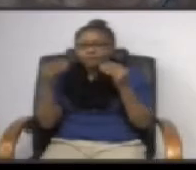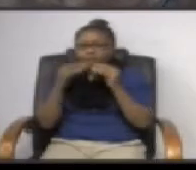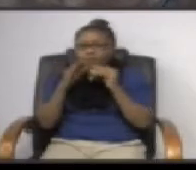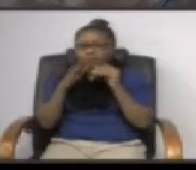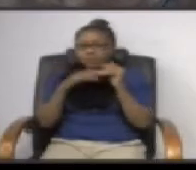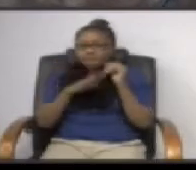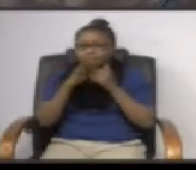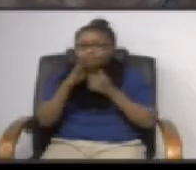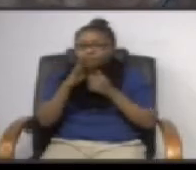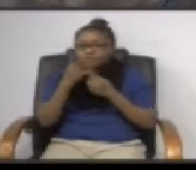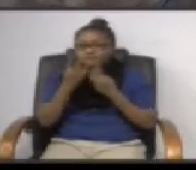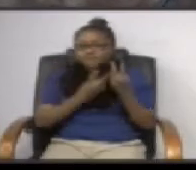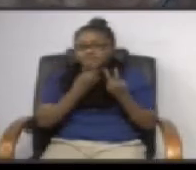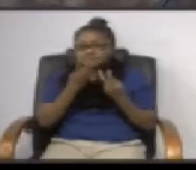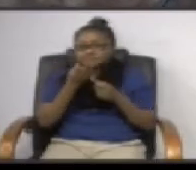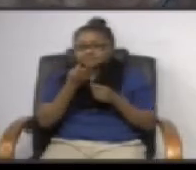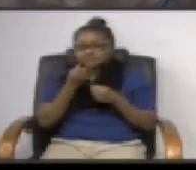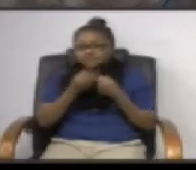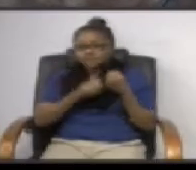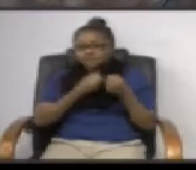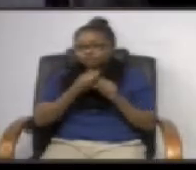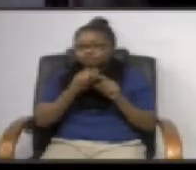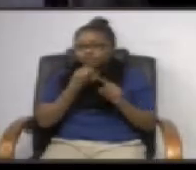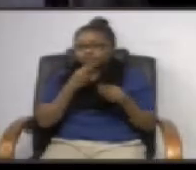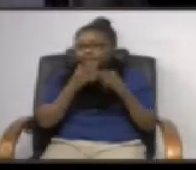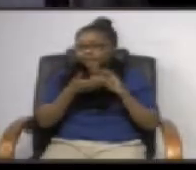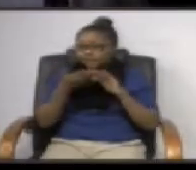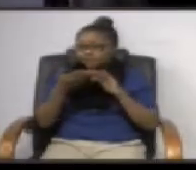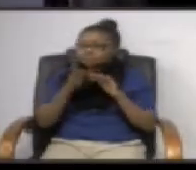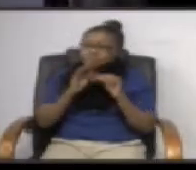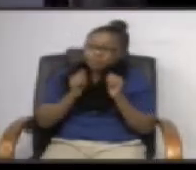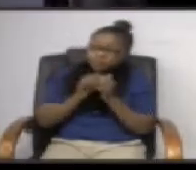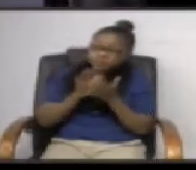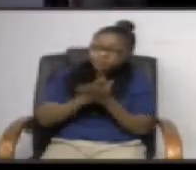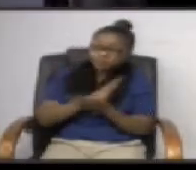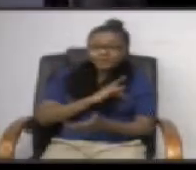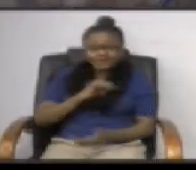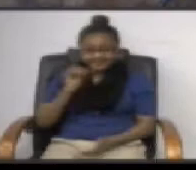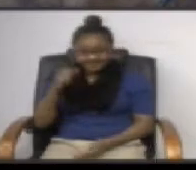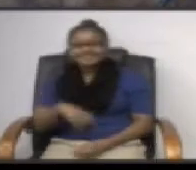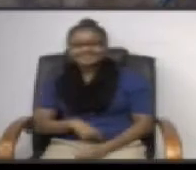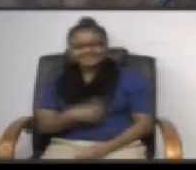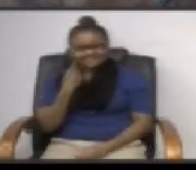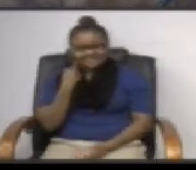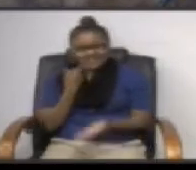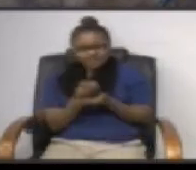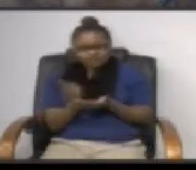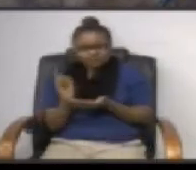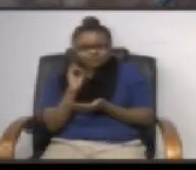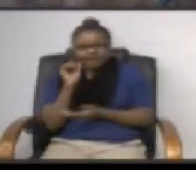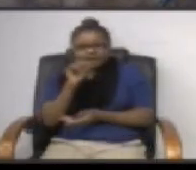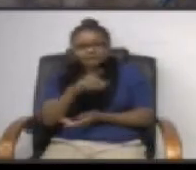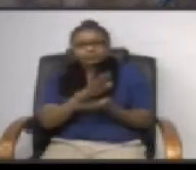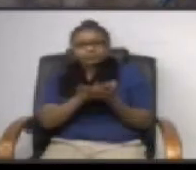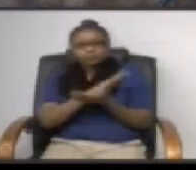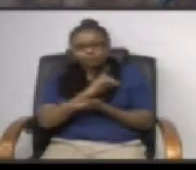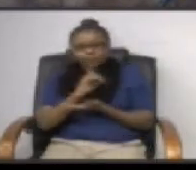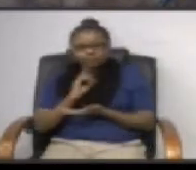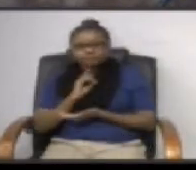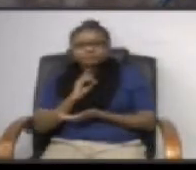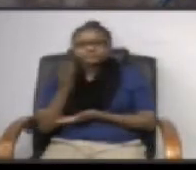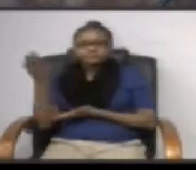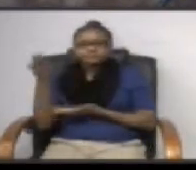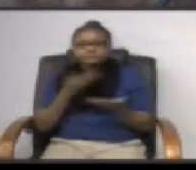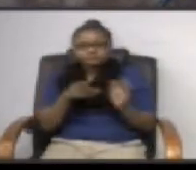four visits a year by maintenance so you brought this up with the school board i have i most recently last week went and asked the school board to bring